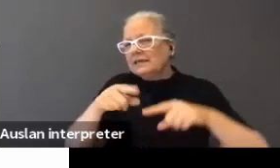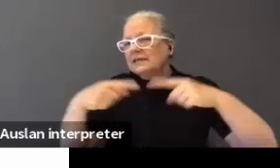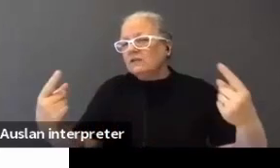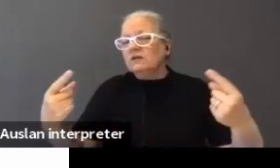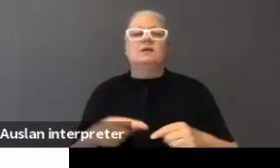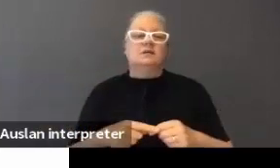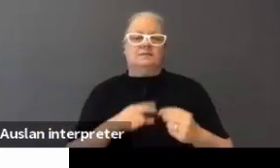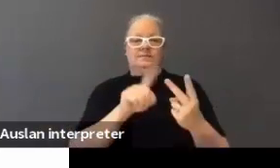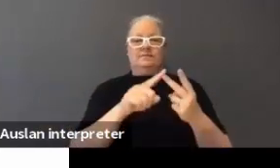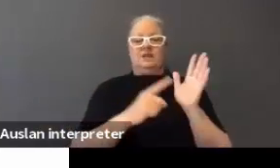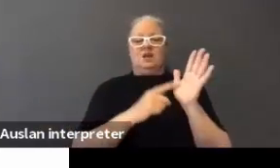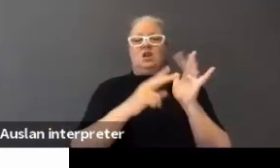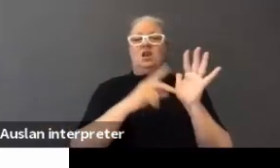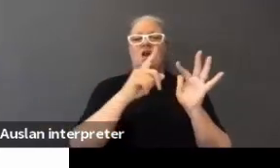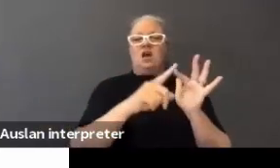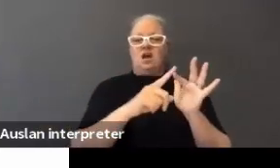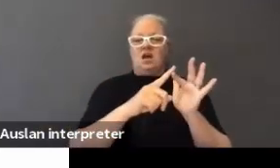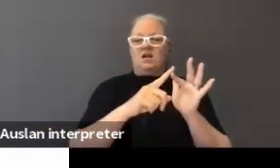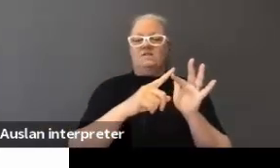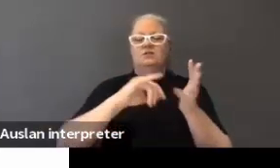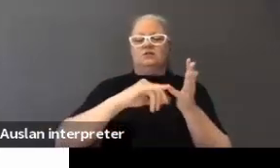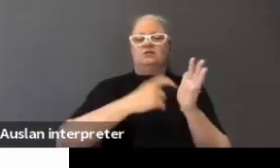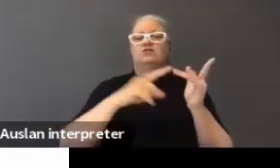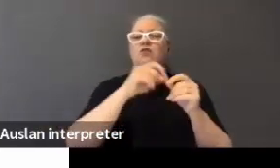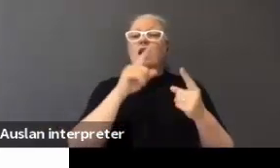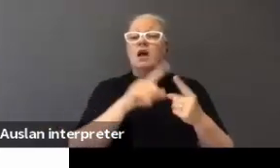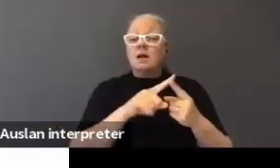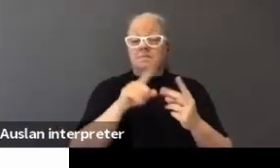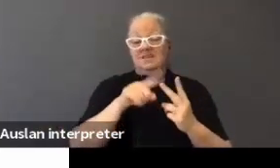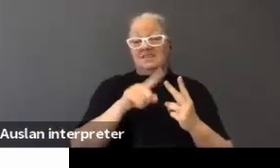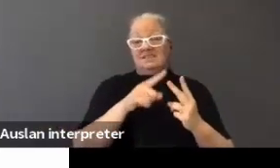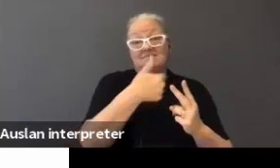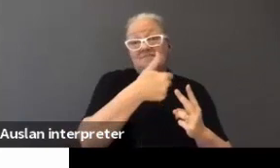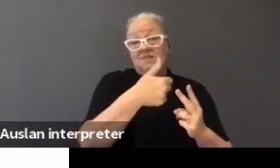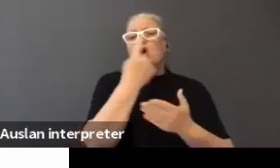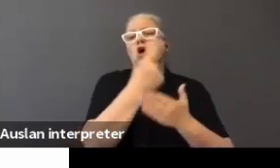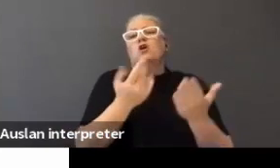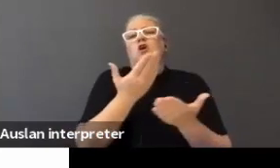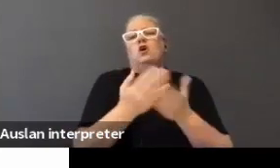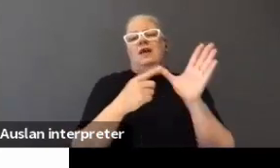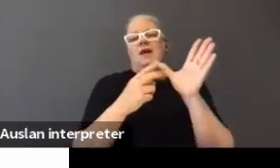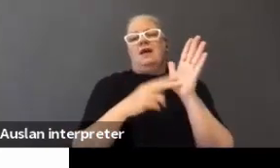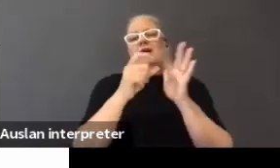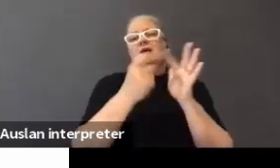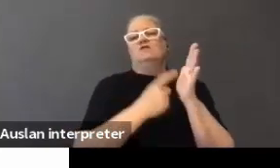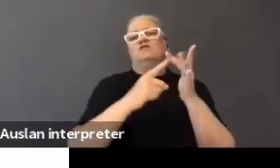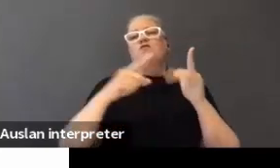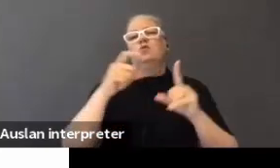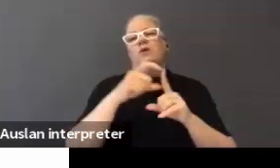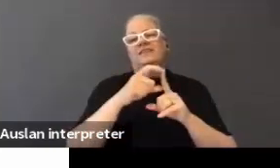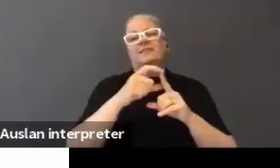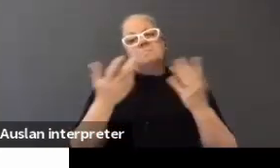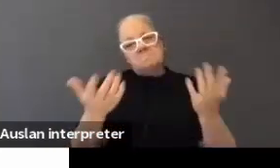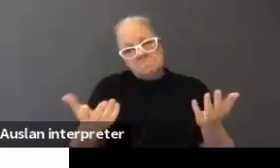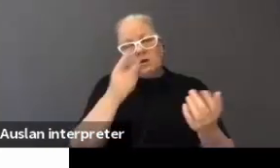LiveScribe. Google LiveScribe is another one, but it's only available on Android, so that could be an option.